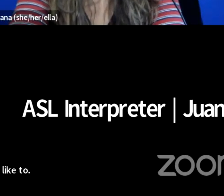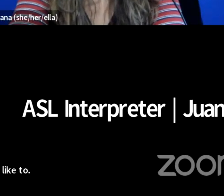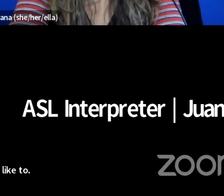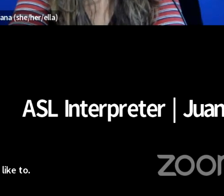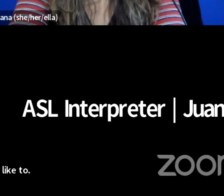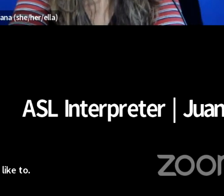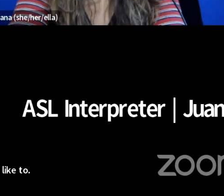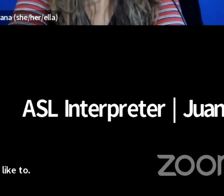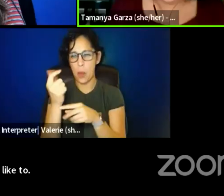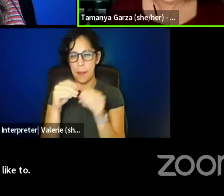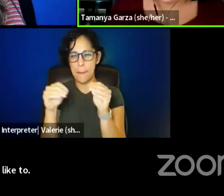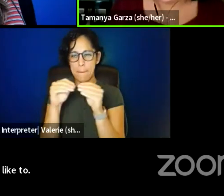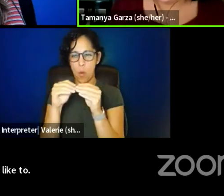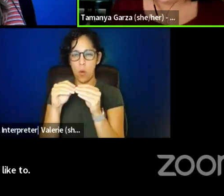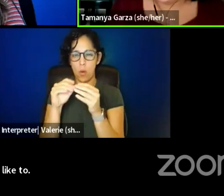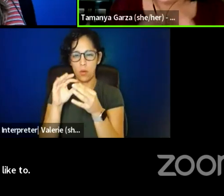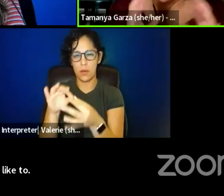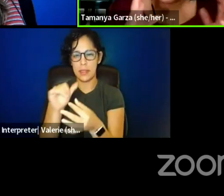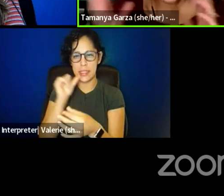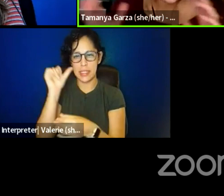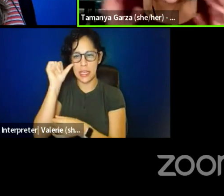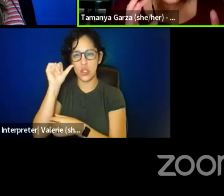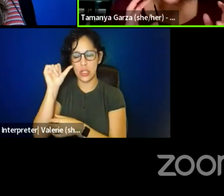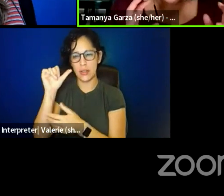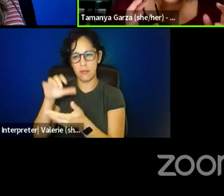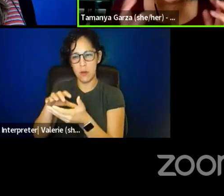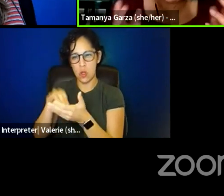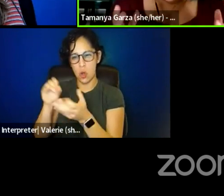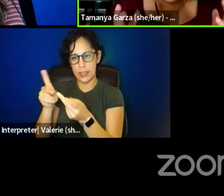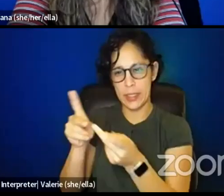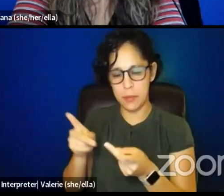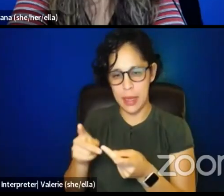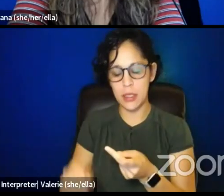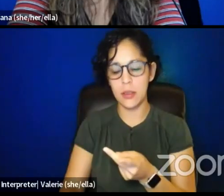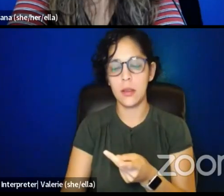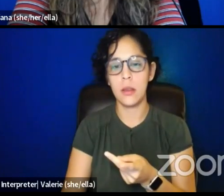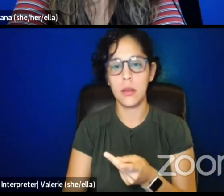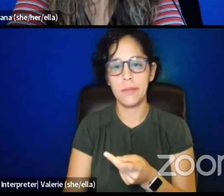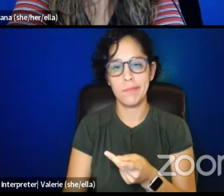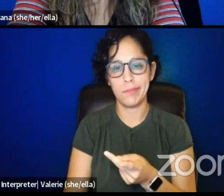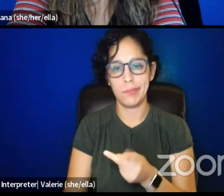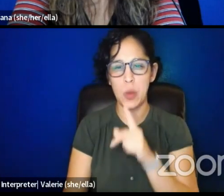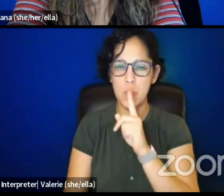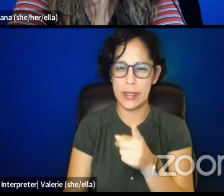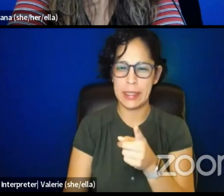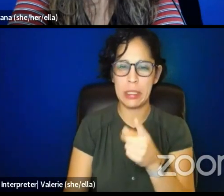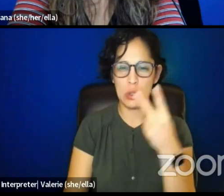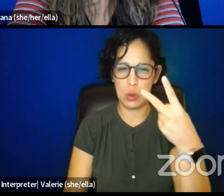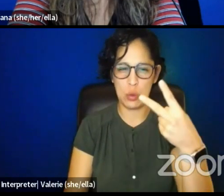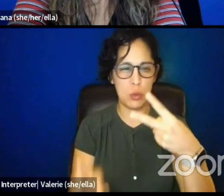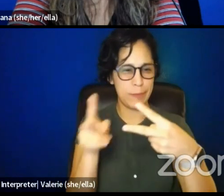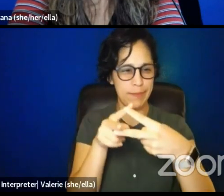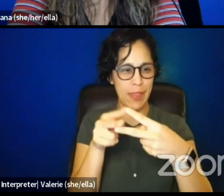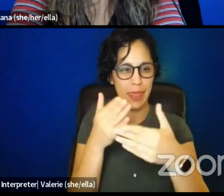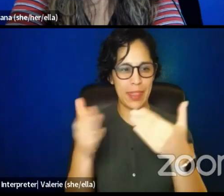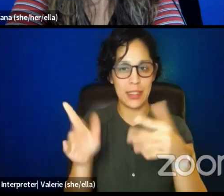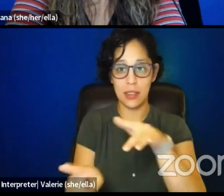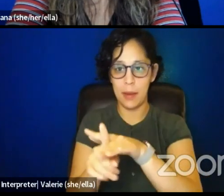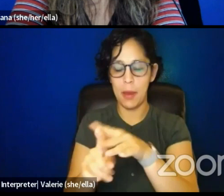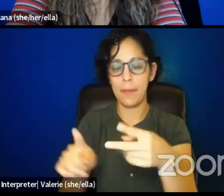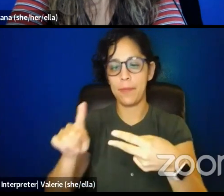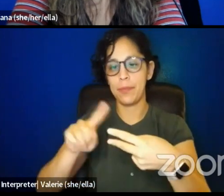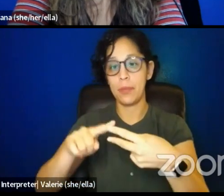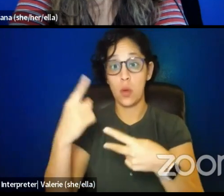yesterday's affinity space was, I think some, two things that I thought were really interesting came up. That one was the cultural